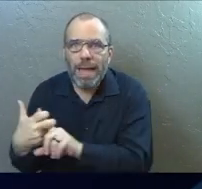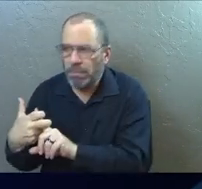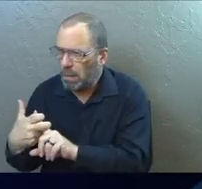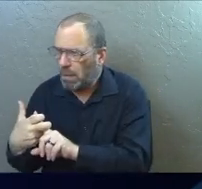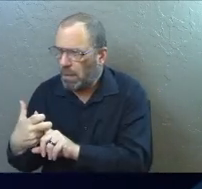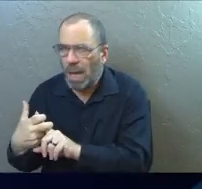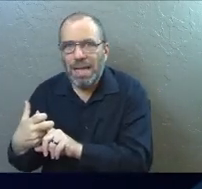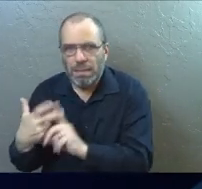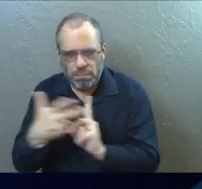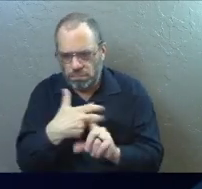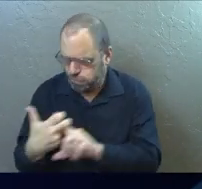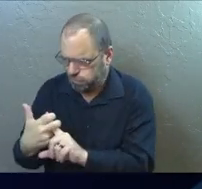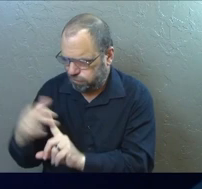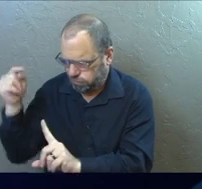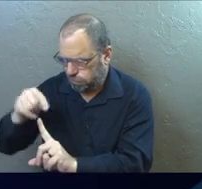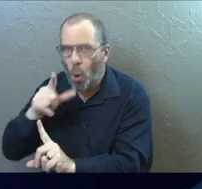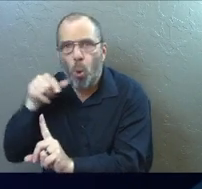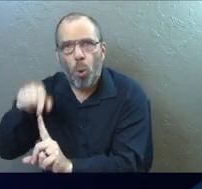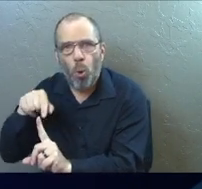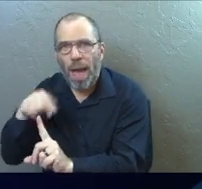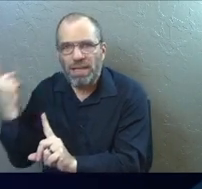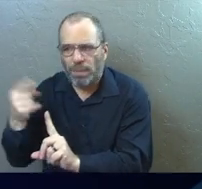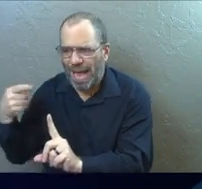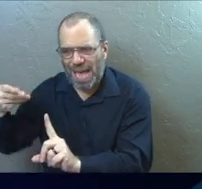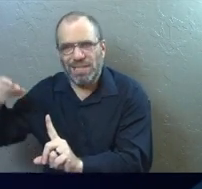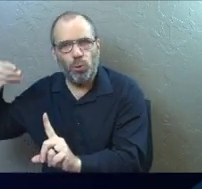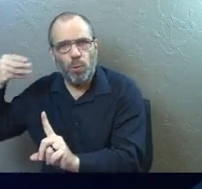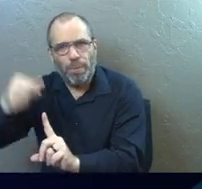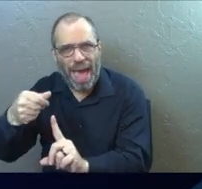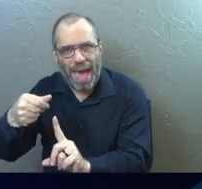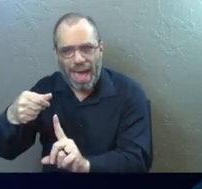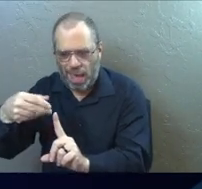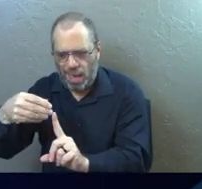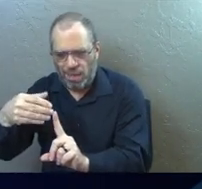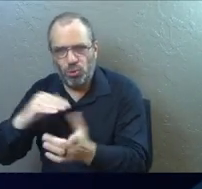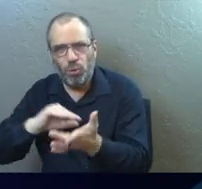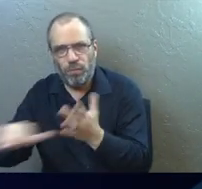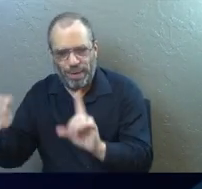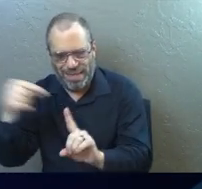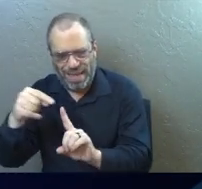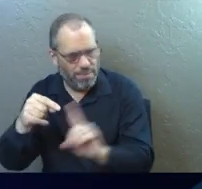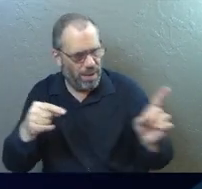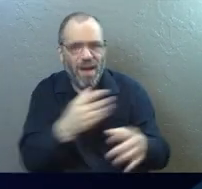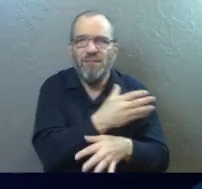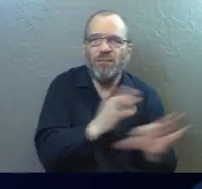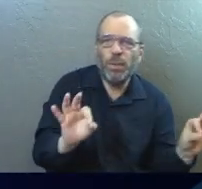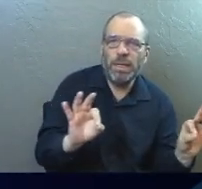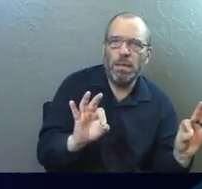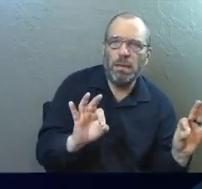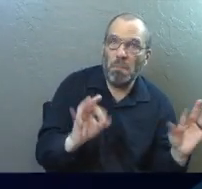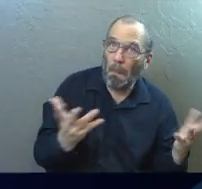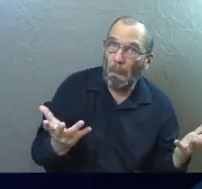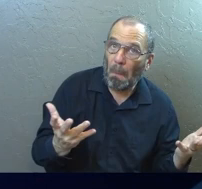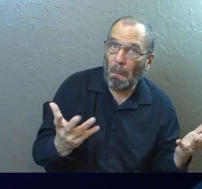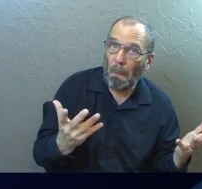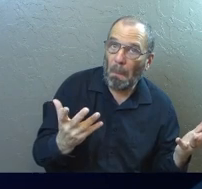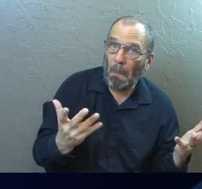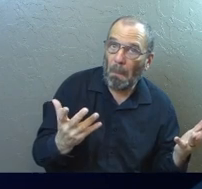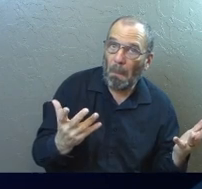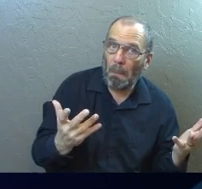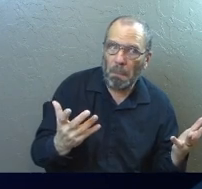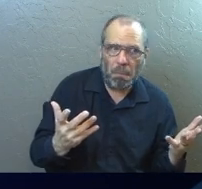It implies someone's been kidnapped and someone has to pay something in order to set the kidnapped person